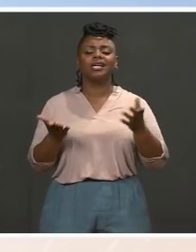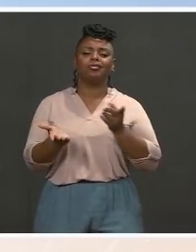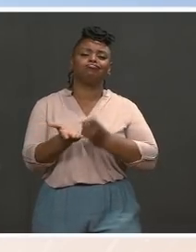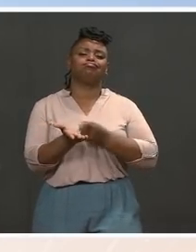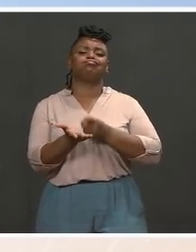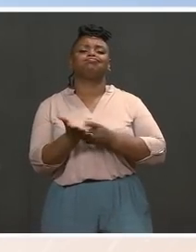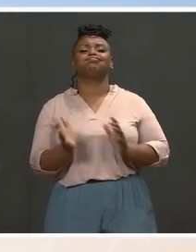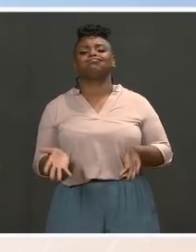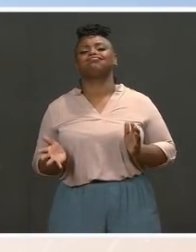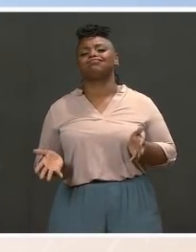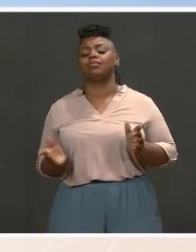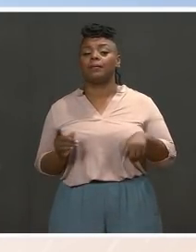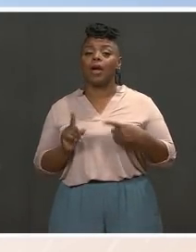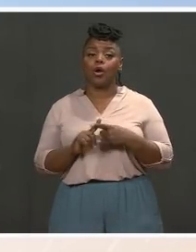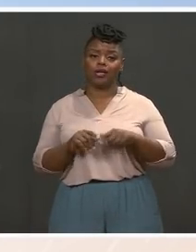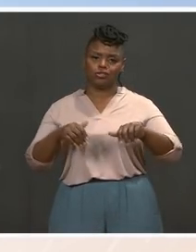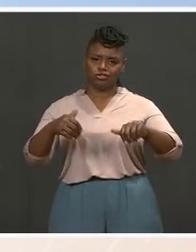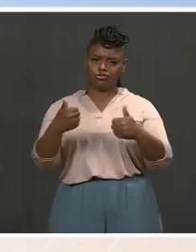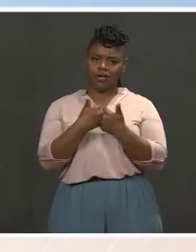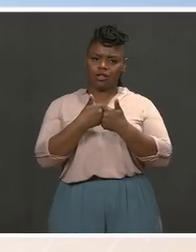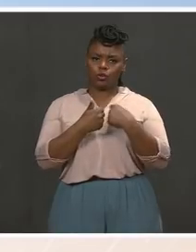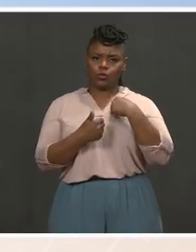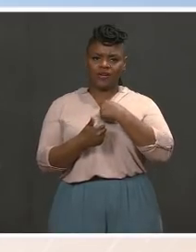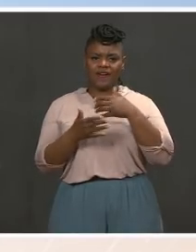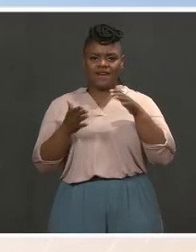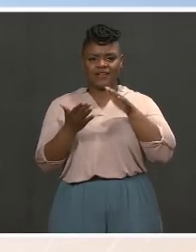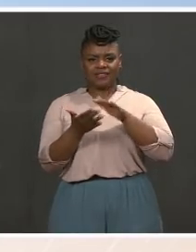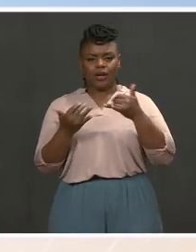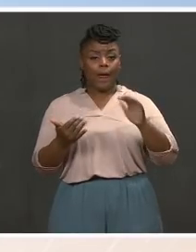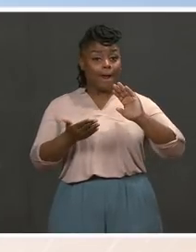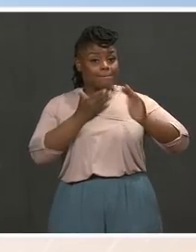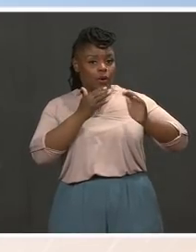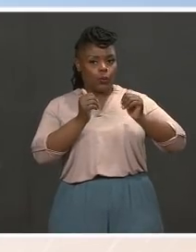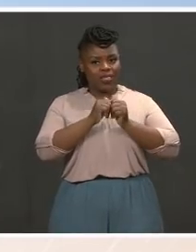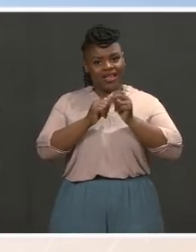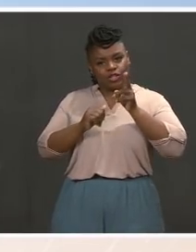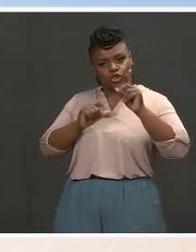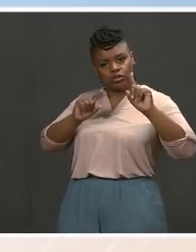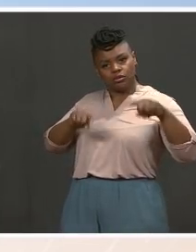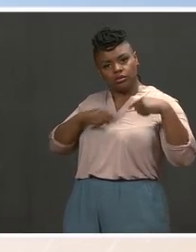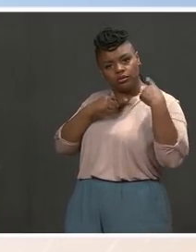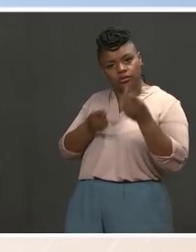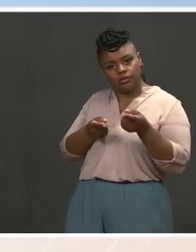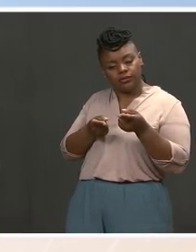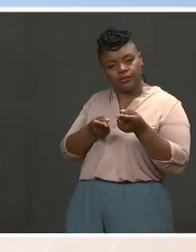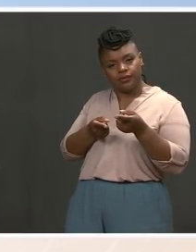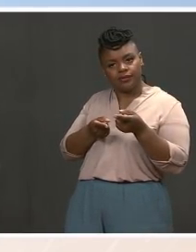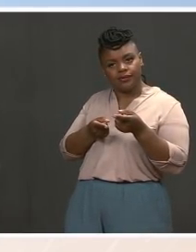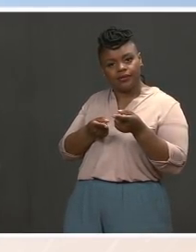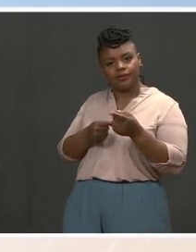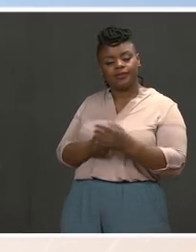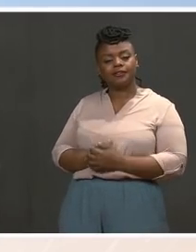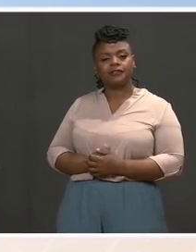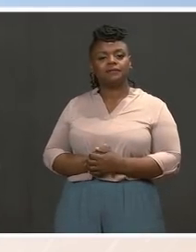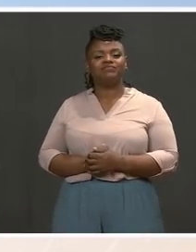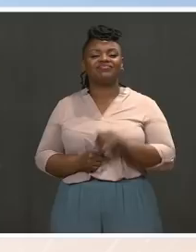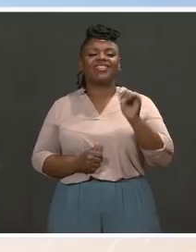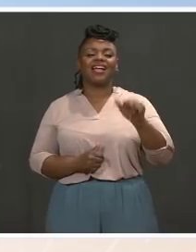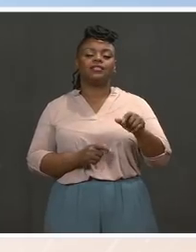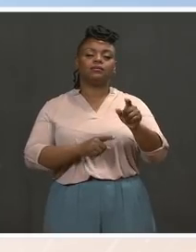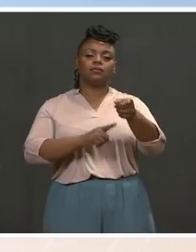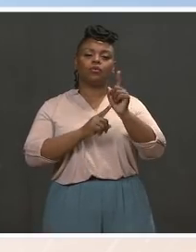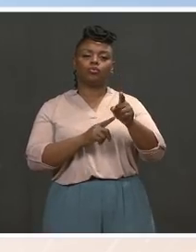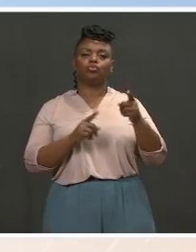our country is facing and looking back at history. And it's a moment to step back and reflect and use it as lessons moving forward.